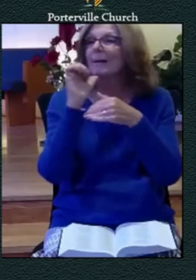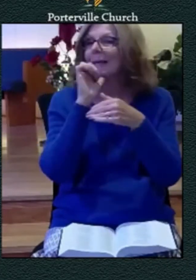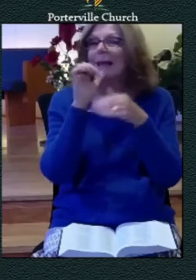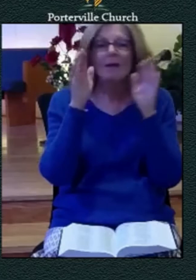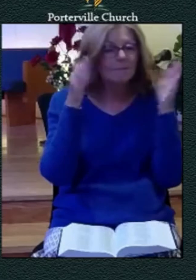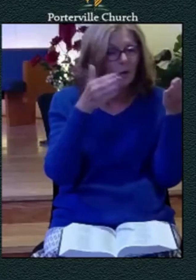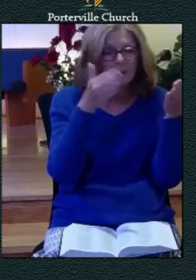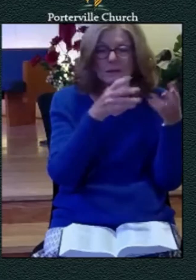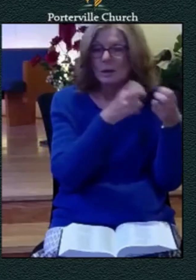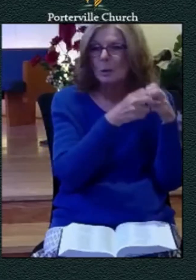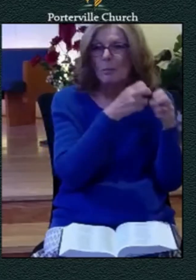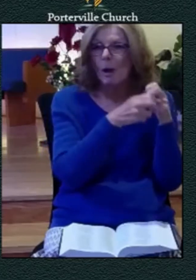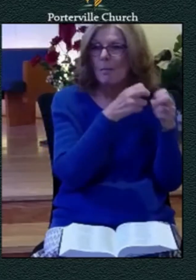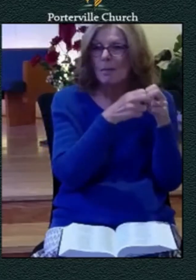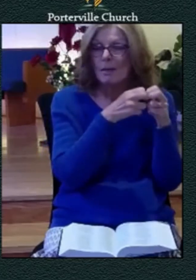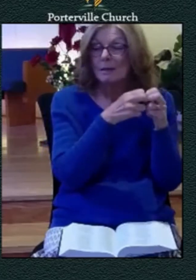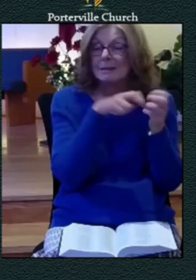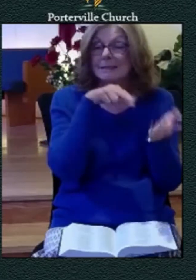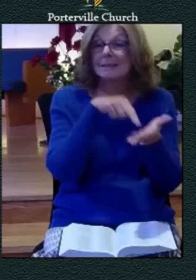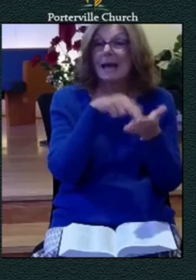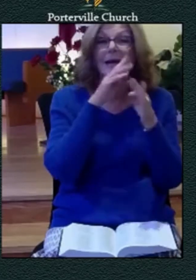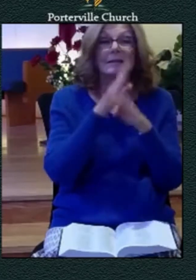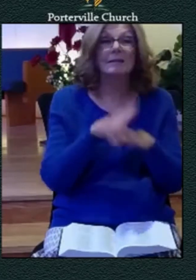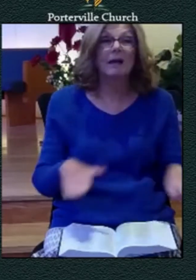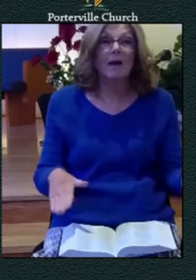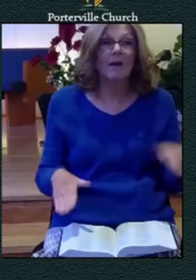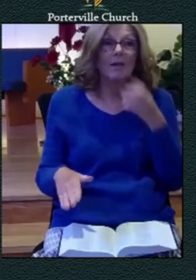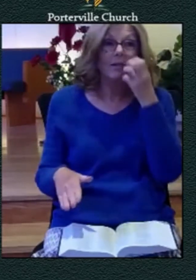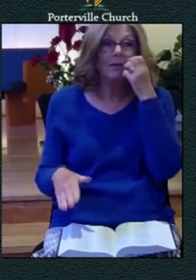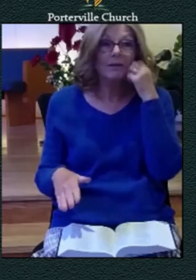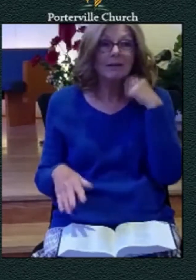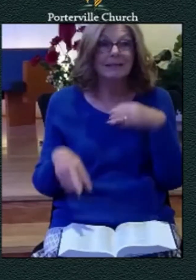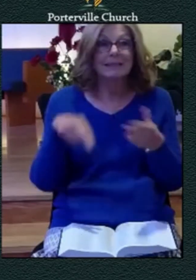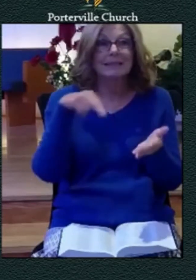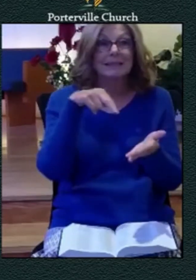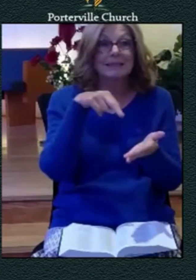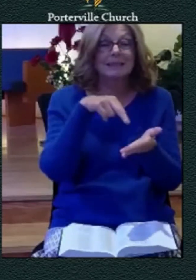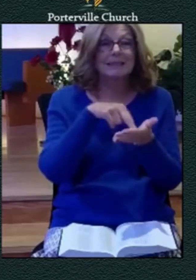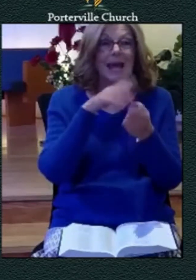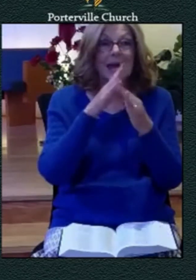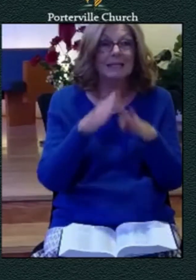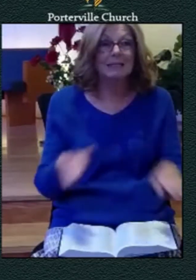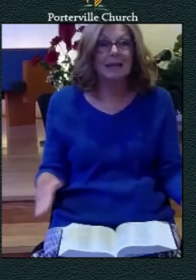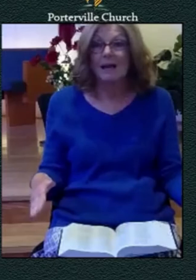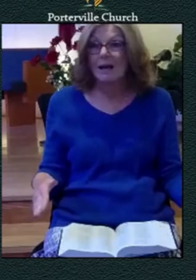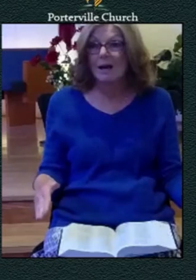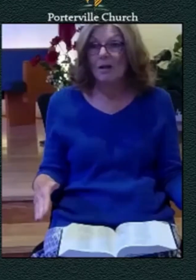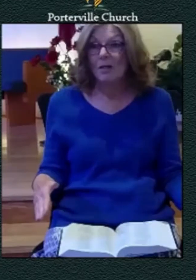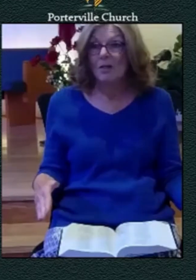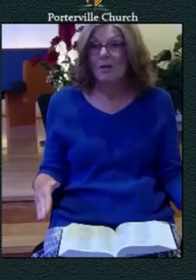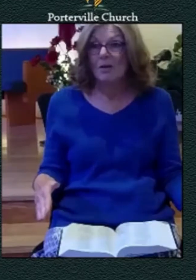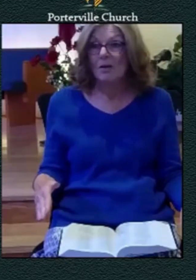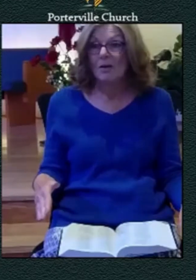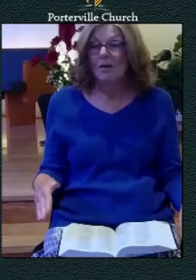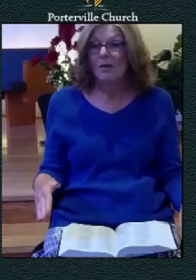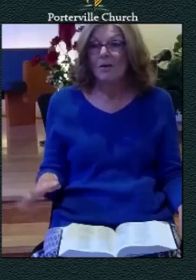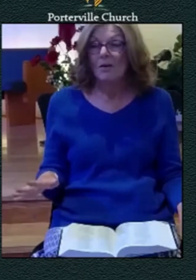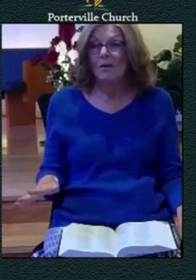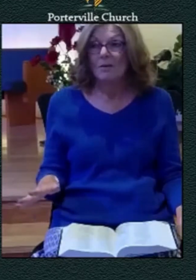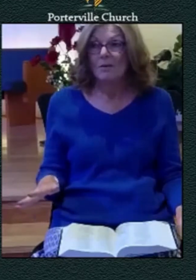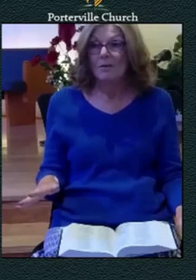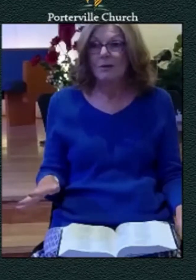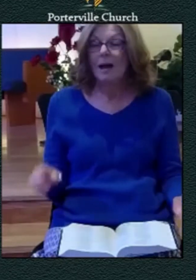stand still is the verse patty quoted stand still and the lord